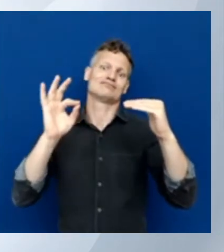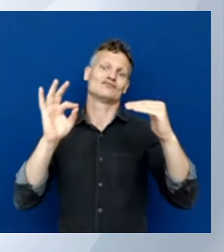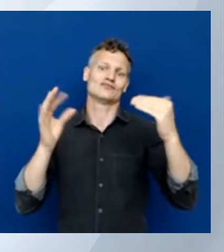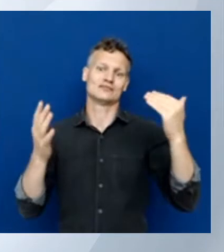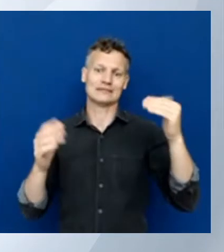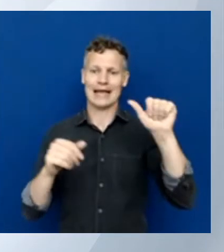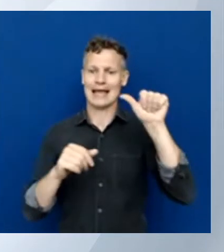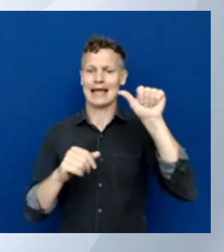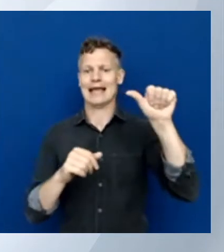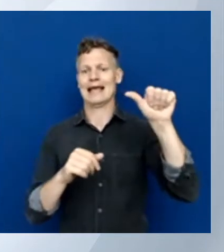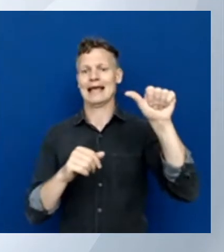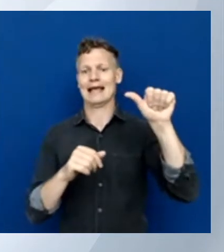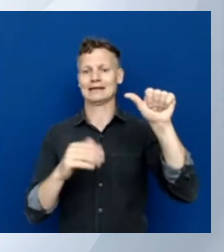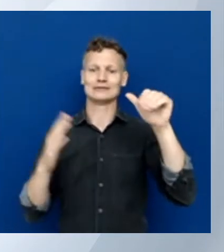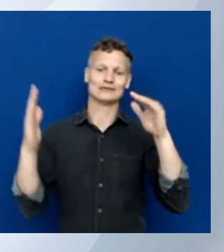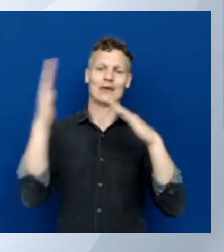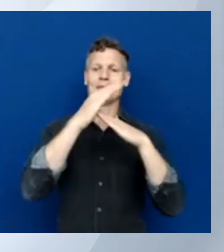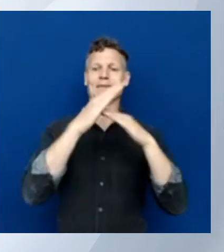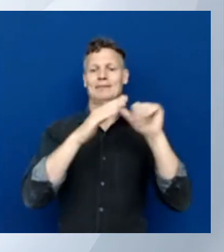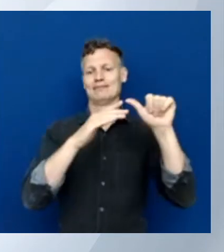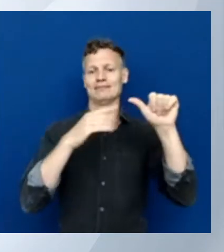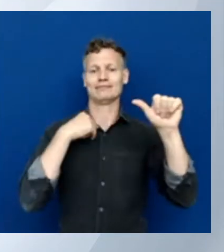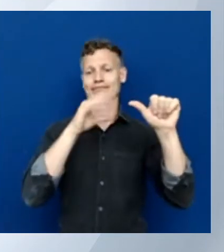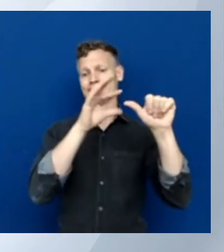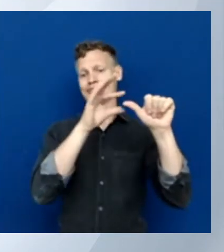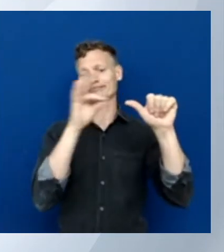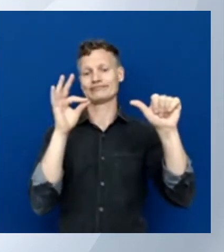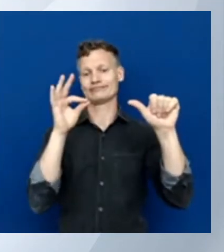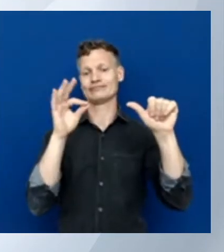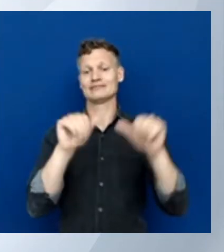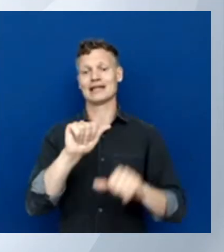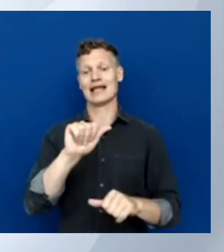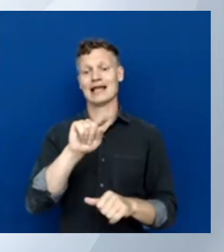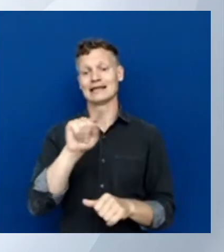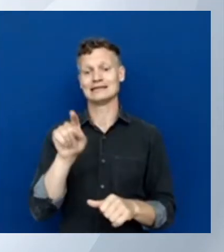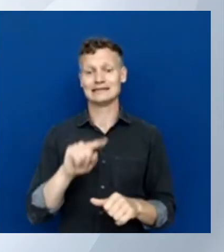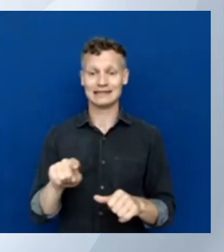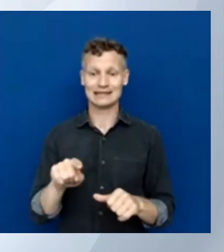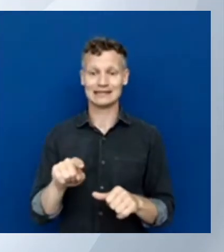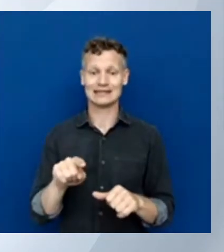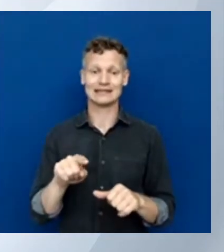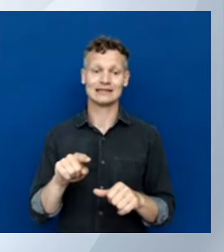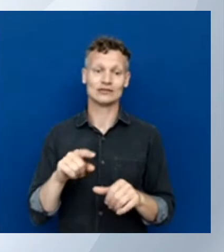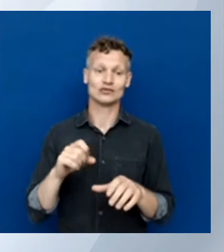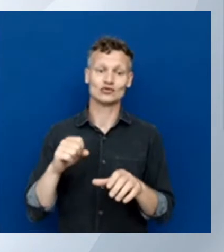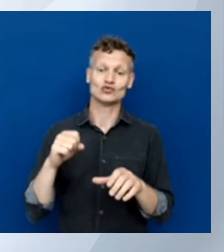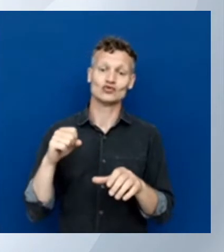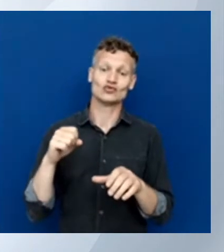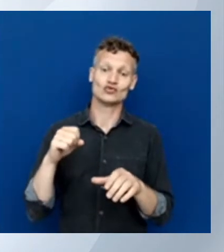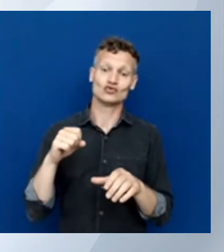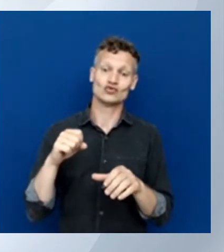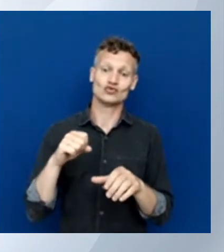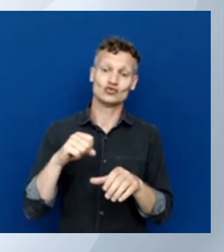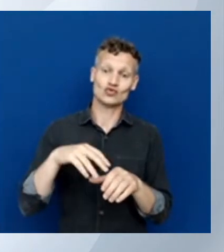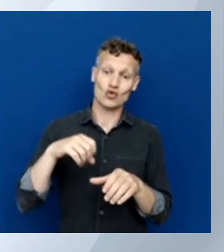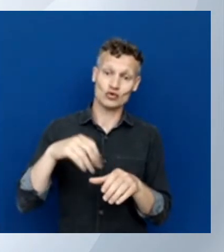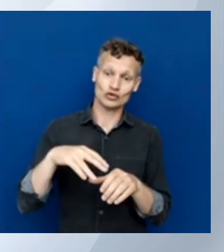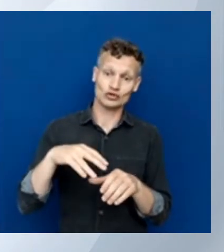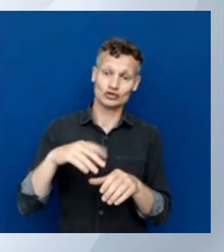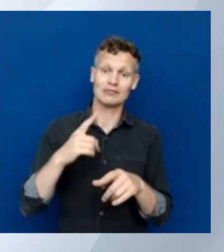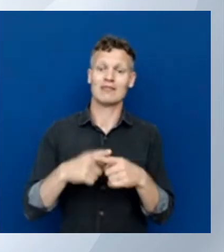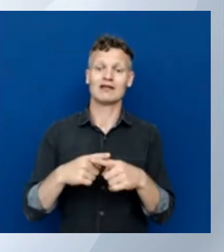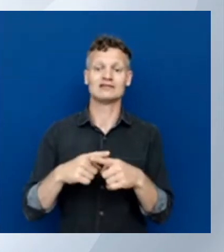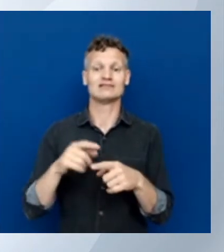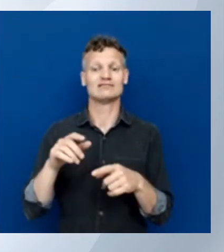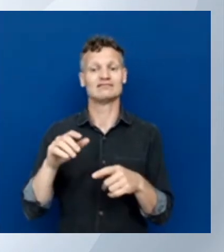So I would use a set, storage, and then account. And let's put that age there again because I